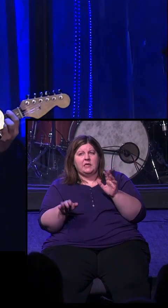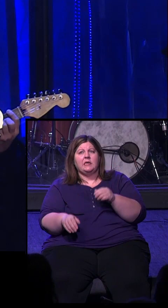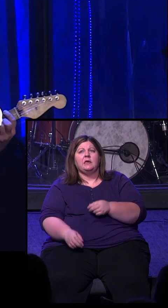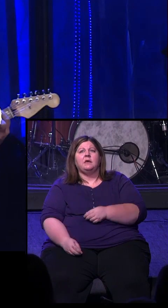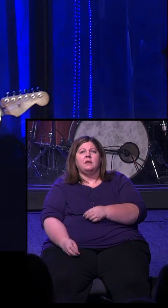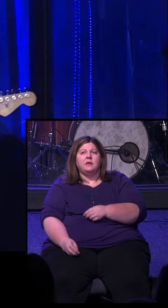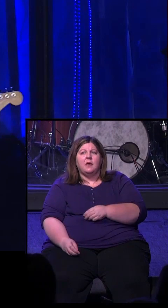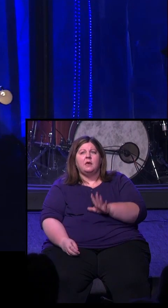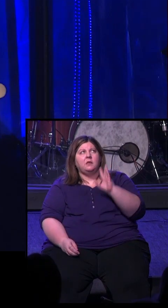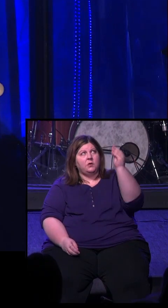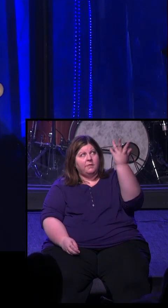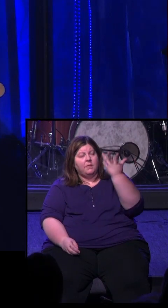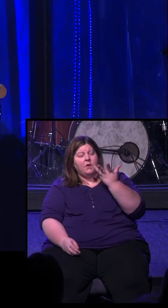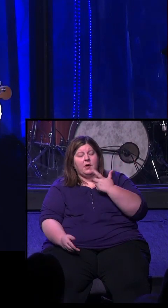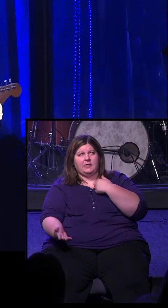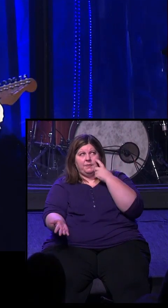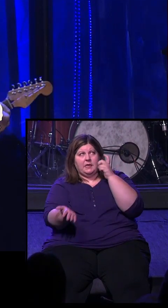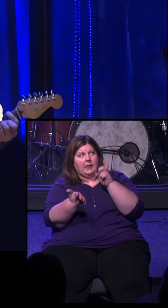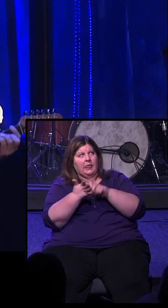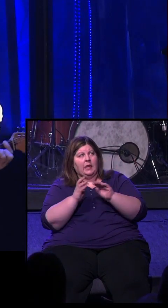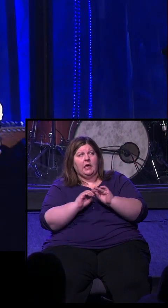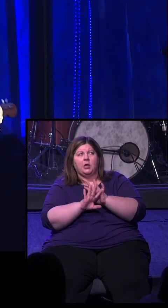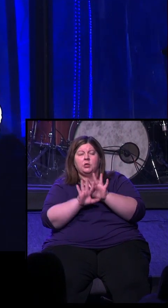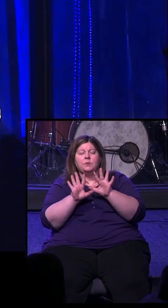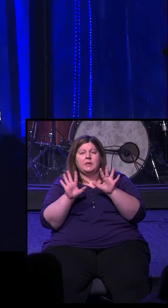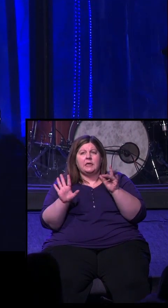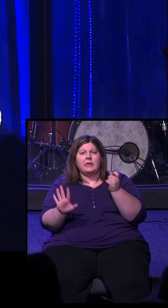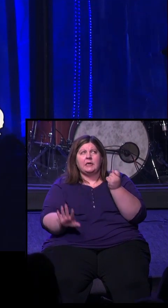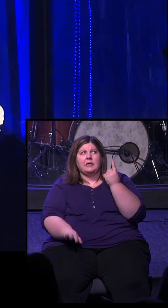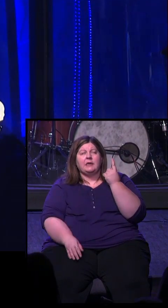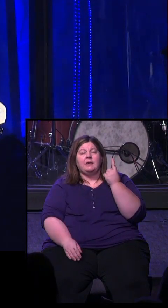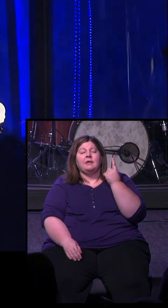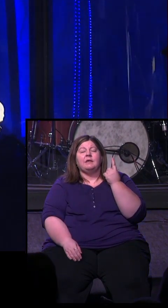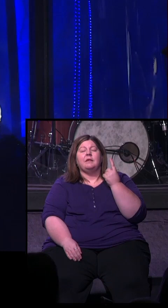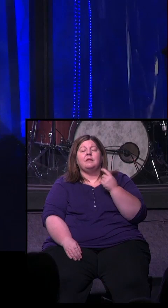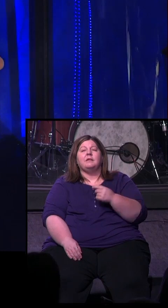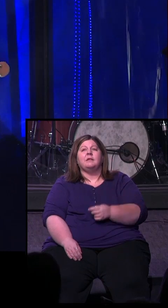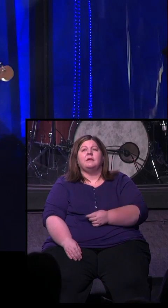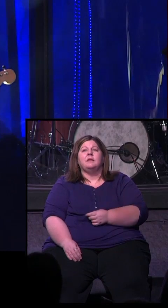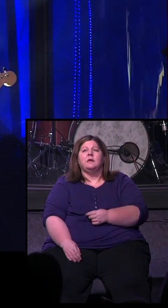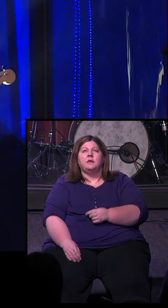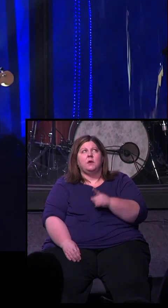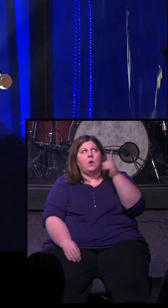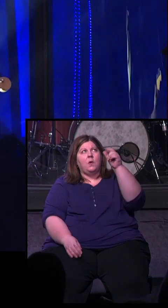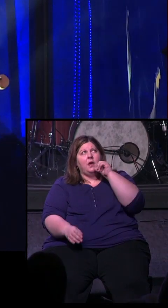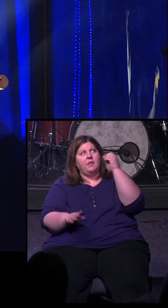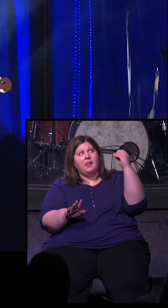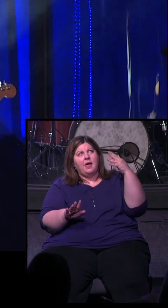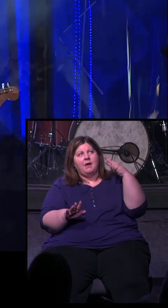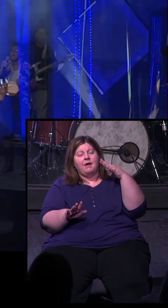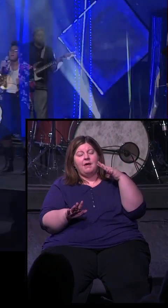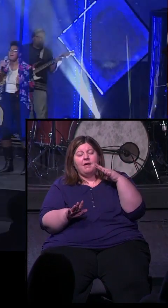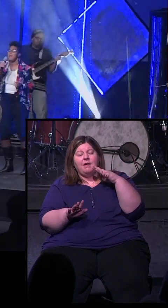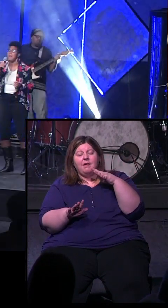me. Let your voice be clear to me. You're the light, you're